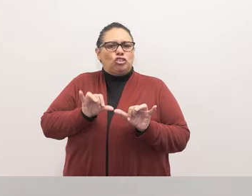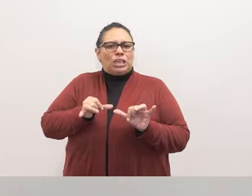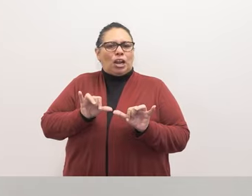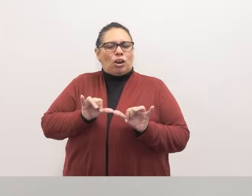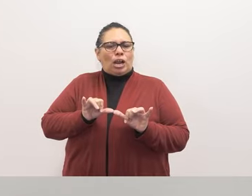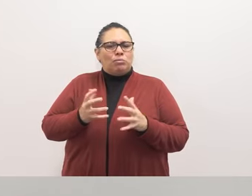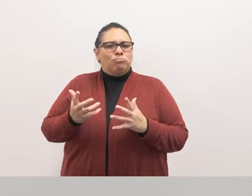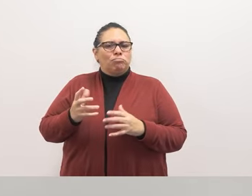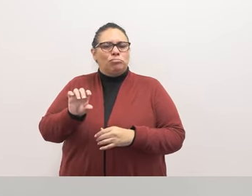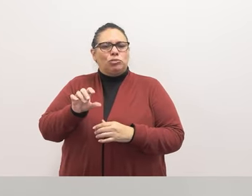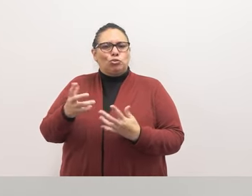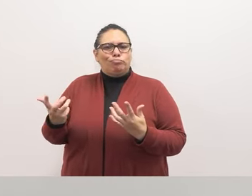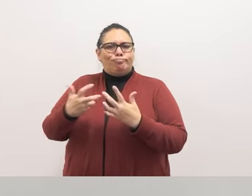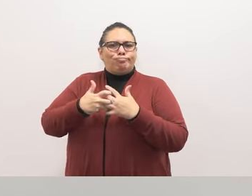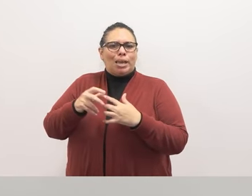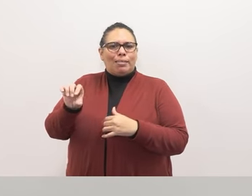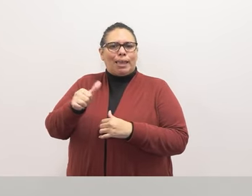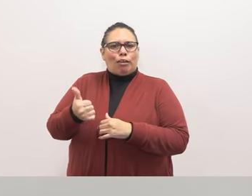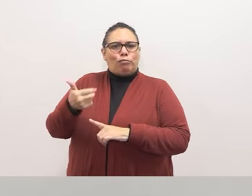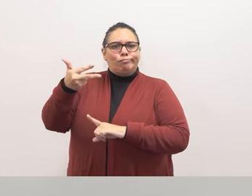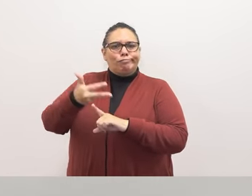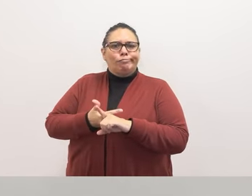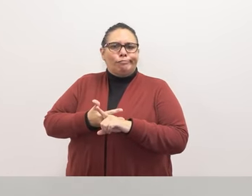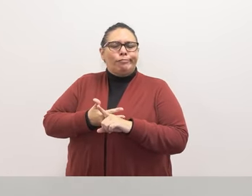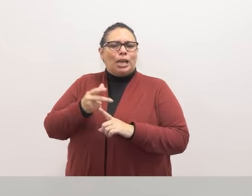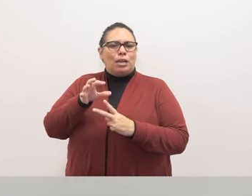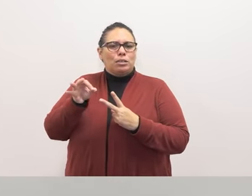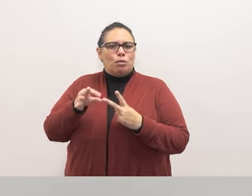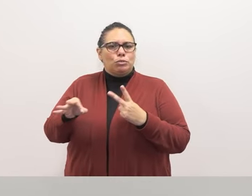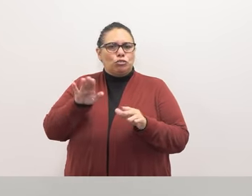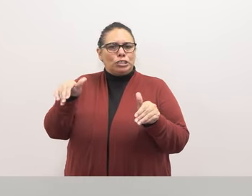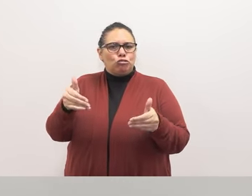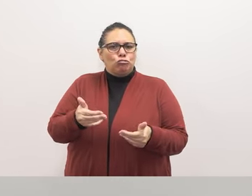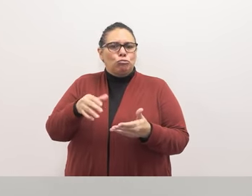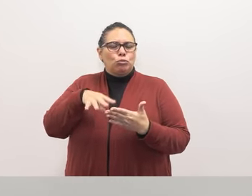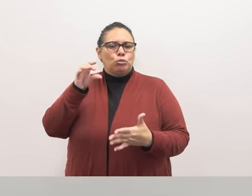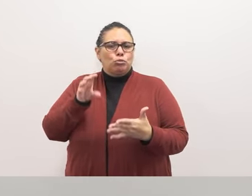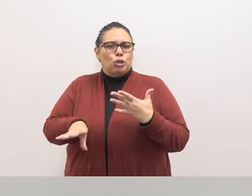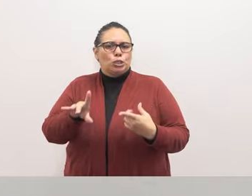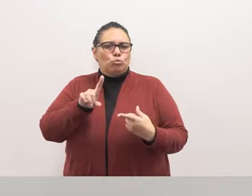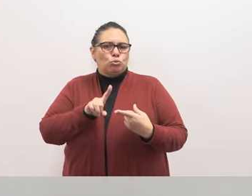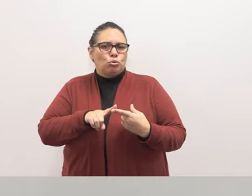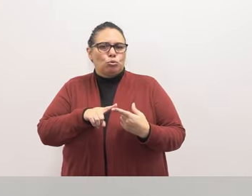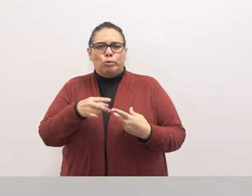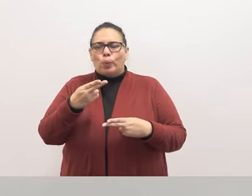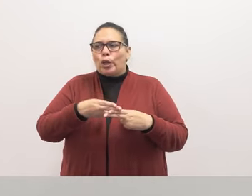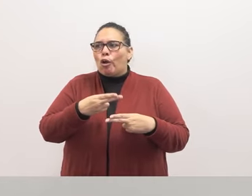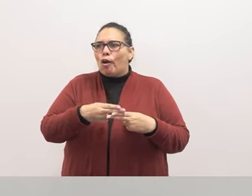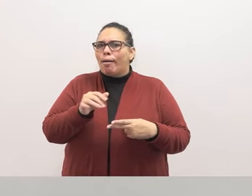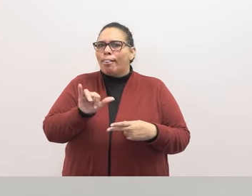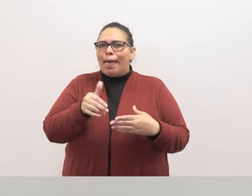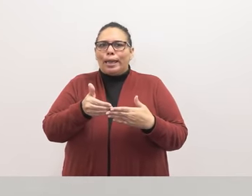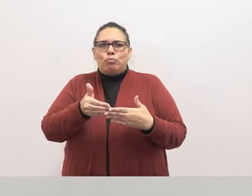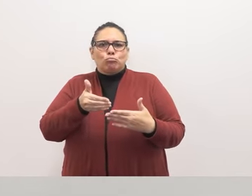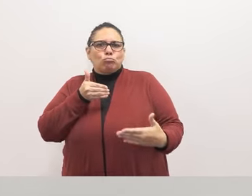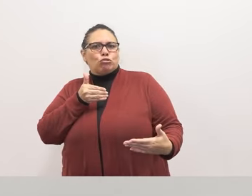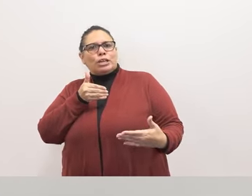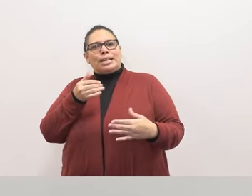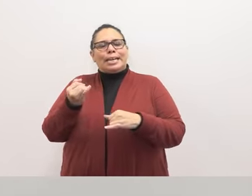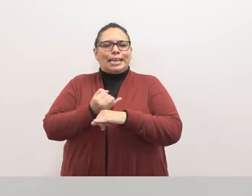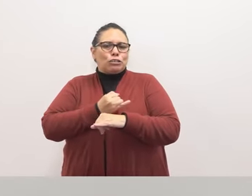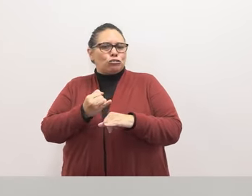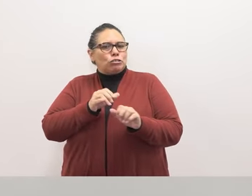the other one quarter courses that schools have as an option to introduce students to what we call sort of like pre-industry sort of